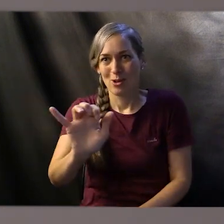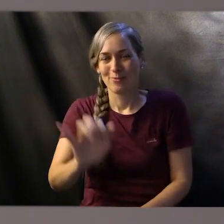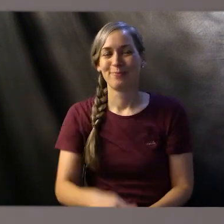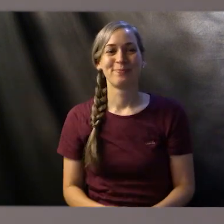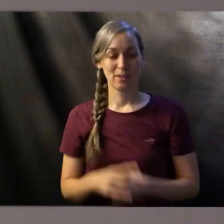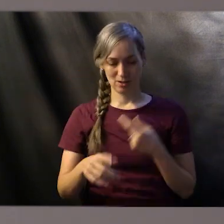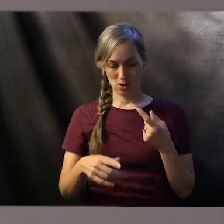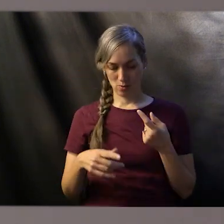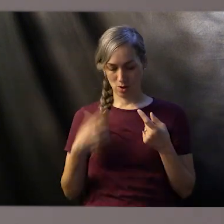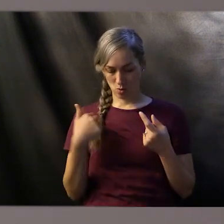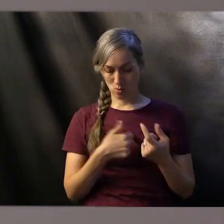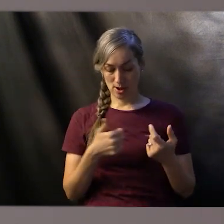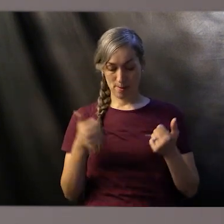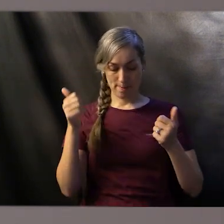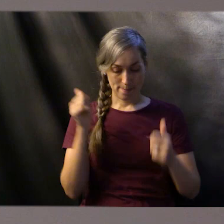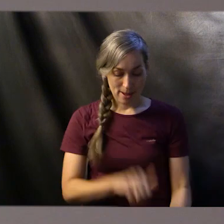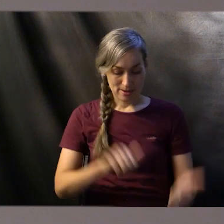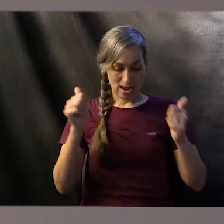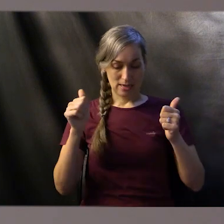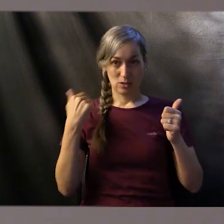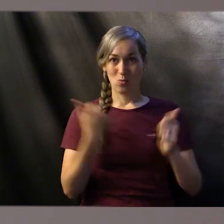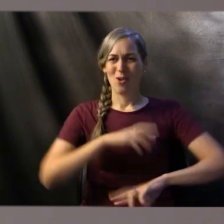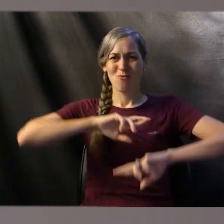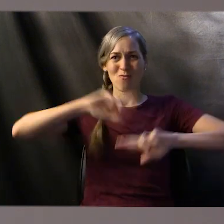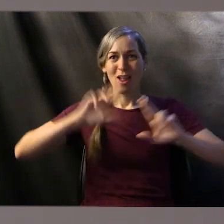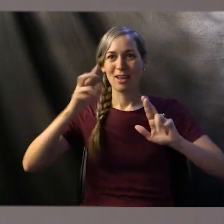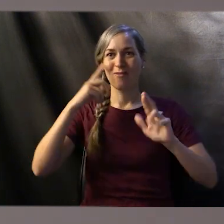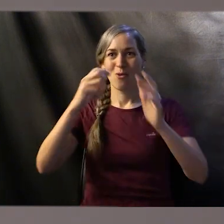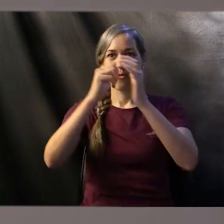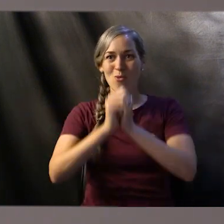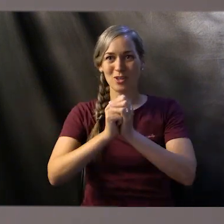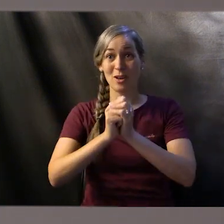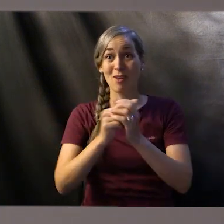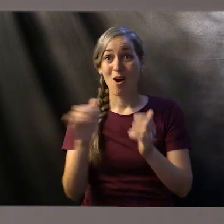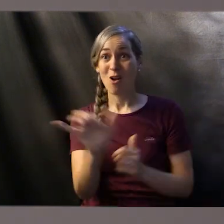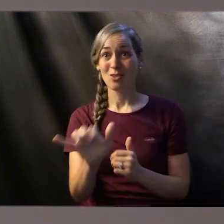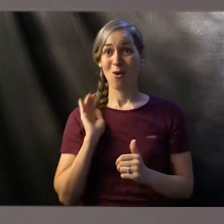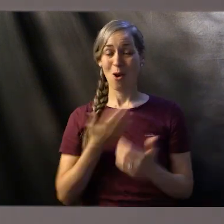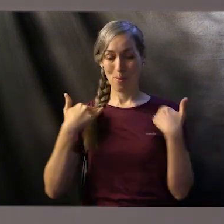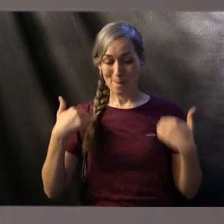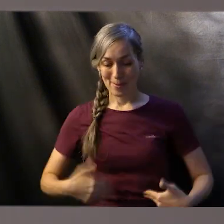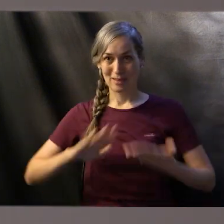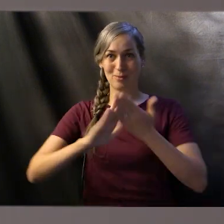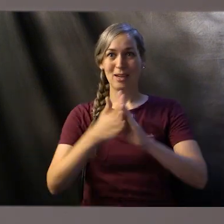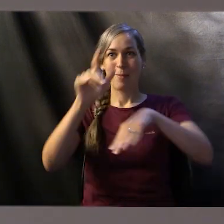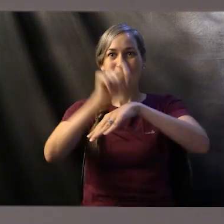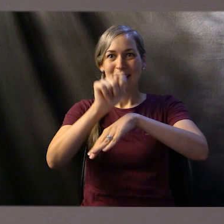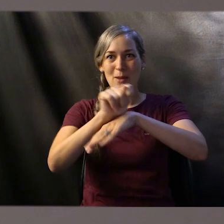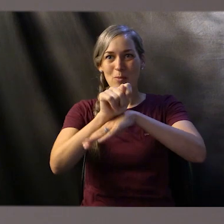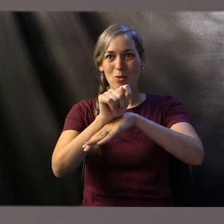So when we're baptized into Christ, we are prepared for worship and our bodies become temples in which we conduct our worship.